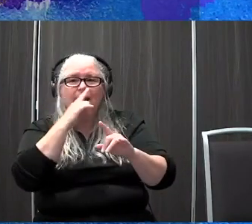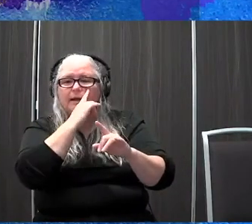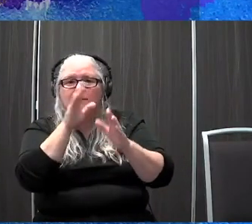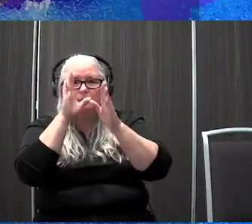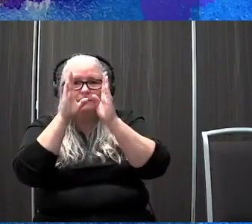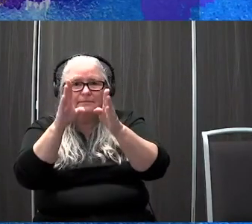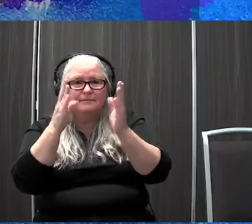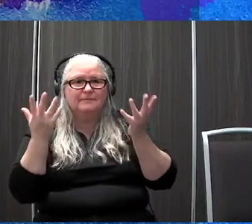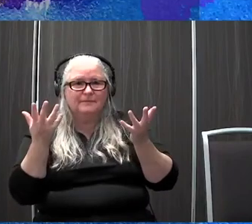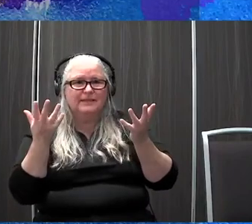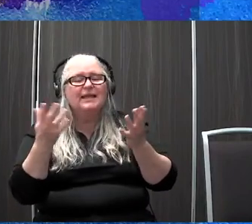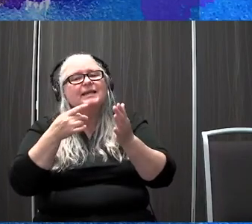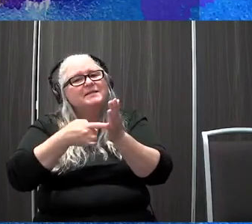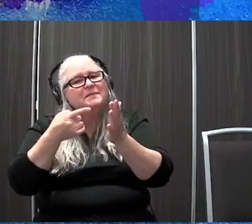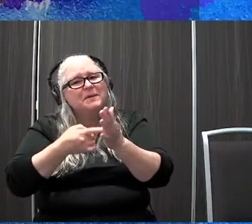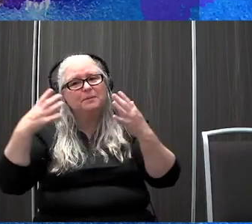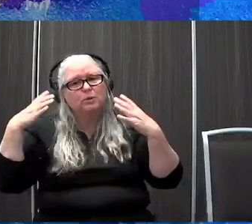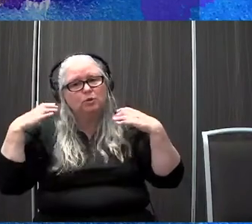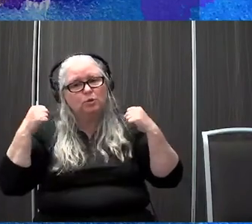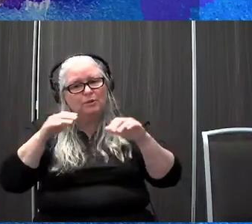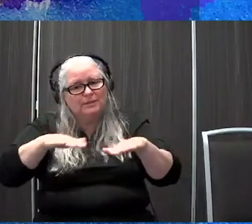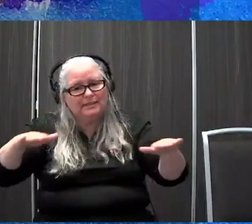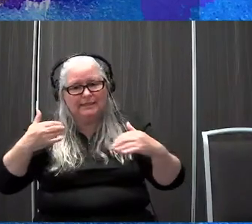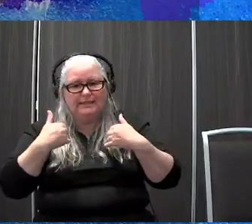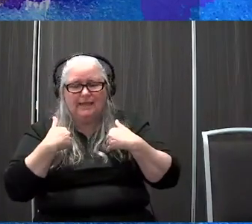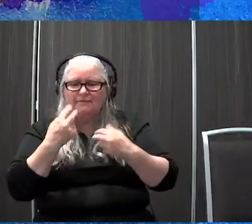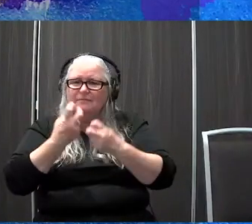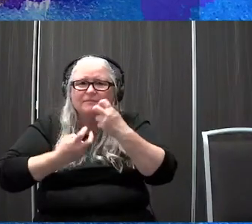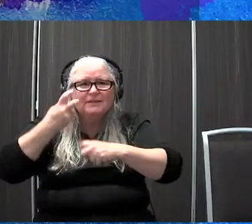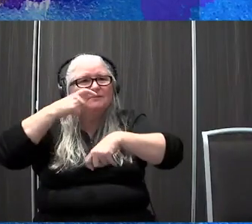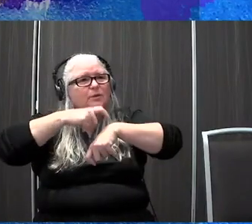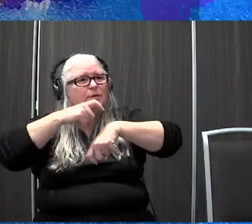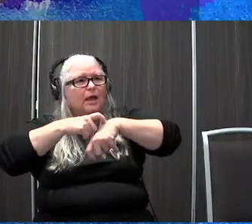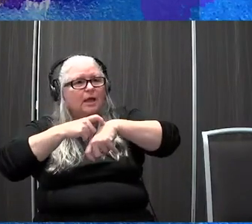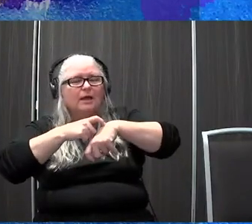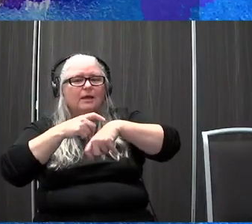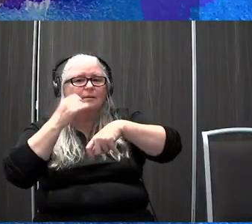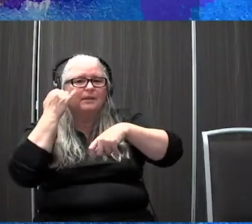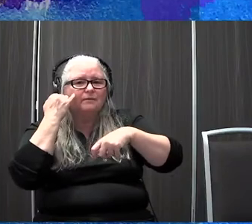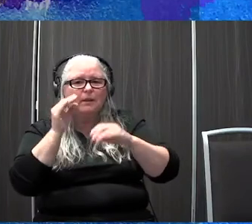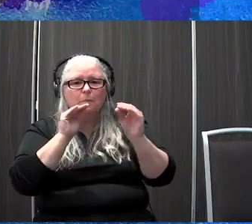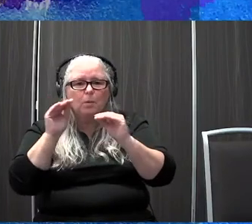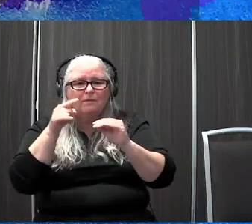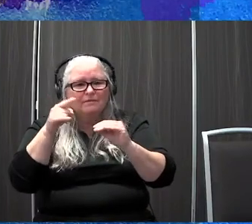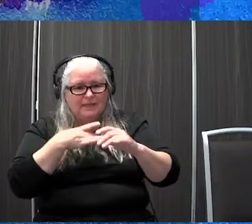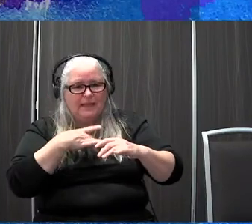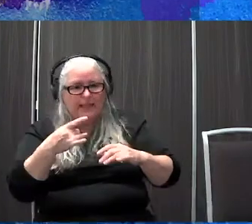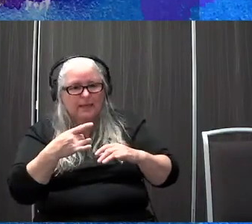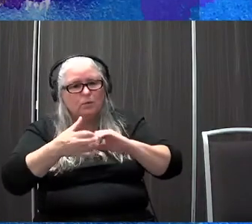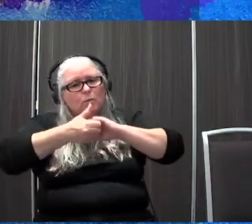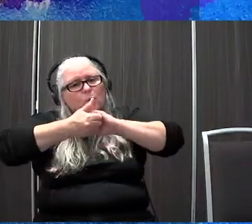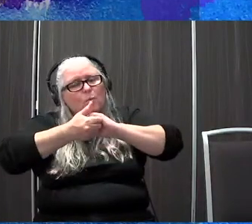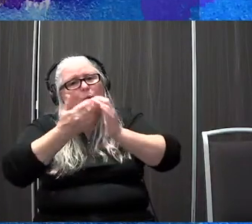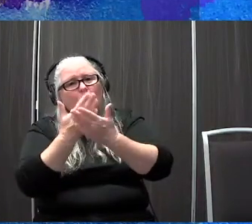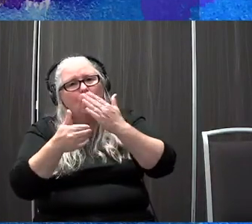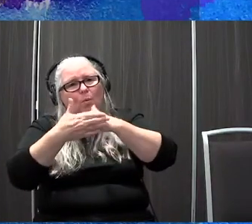kiddos have a difficult time keeping objects steady when they move. So you may notice that they like to hold your hand as long as possible so